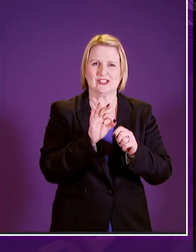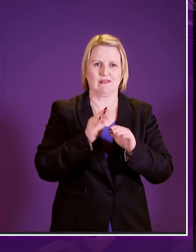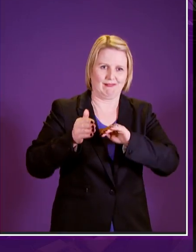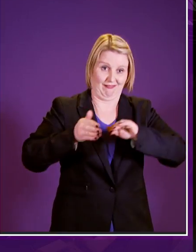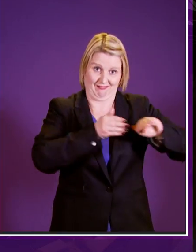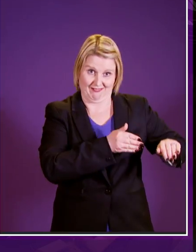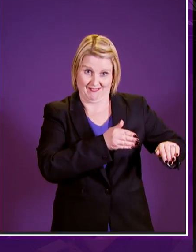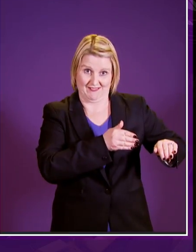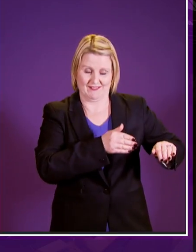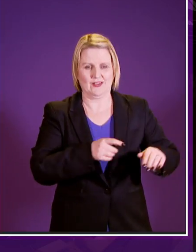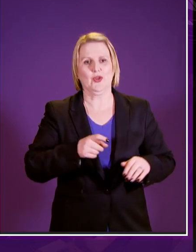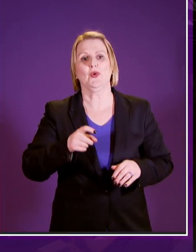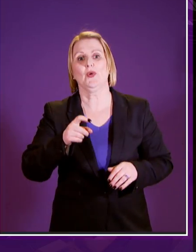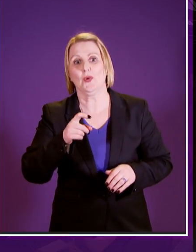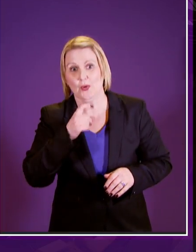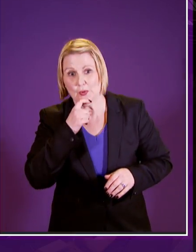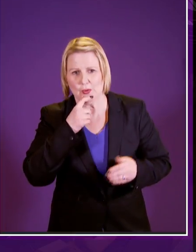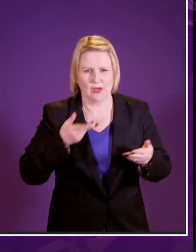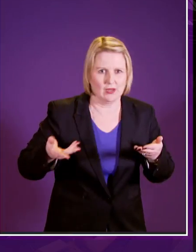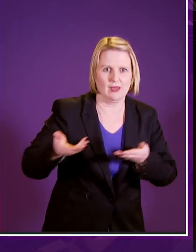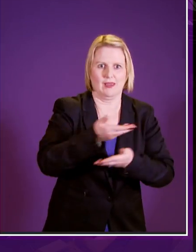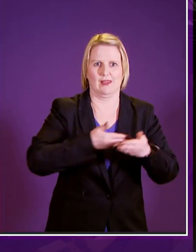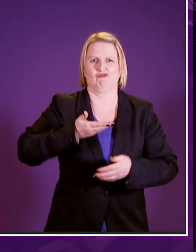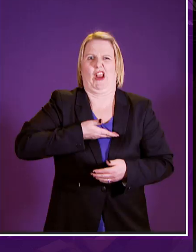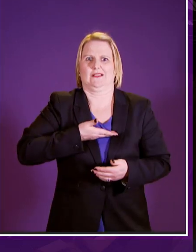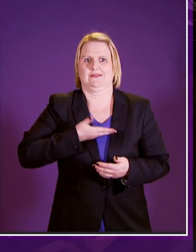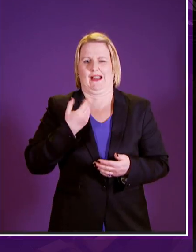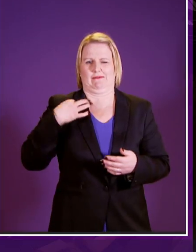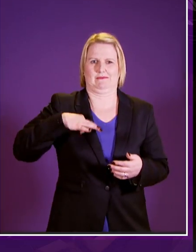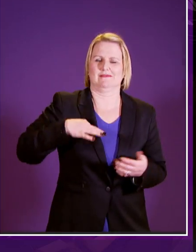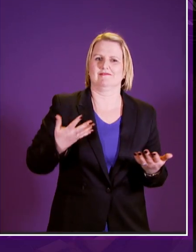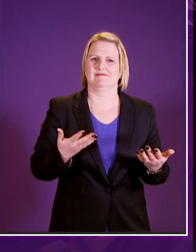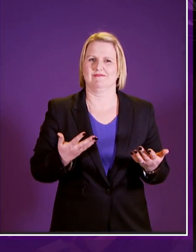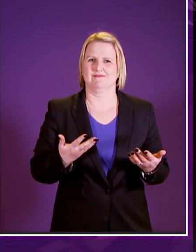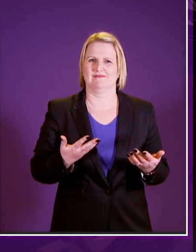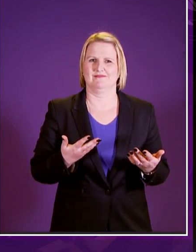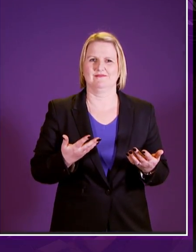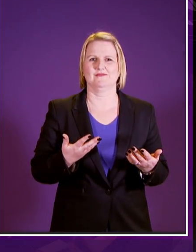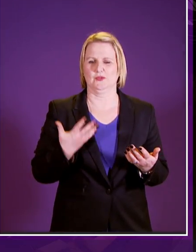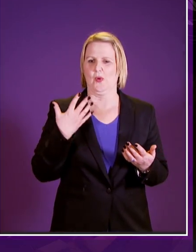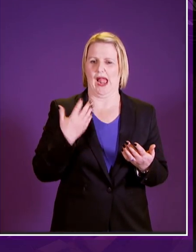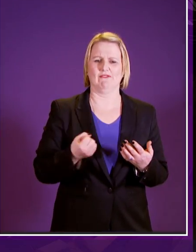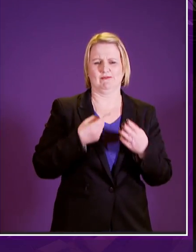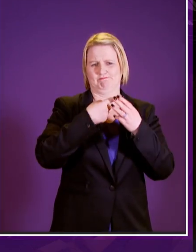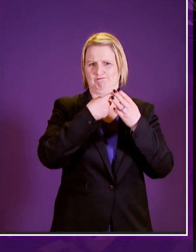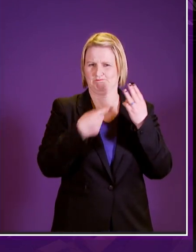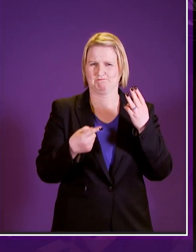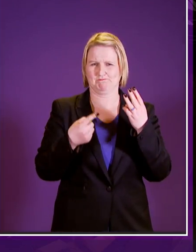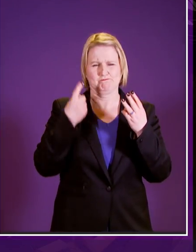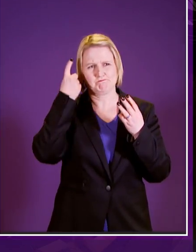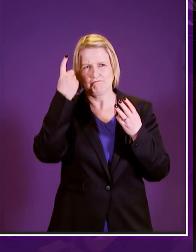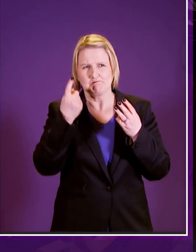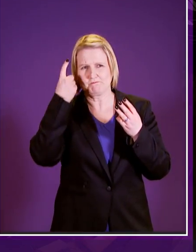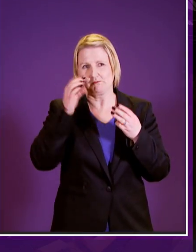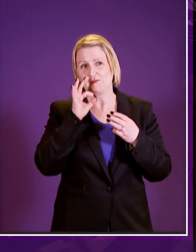of who is going to be entitled to what and as we do that we on these benches have three concerns that we would ask the